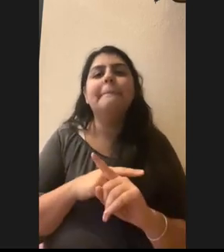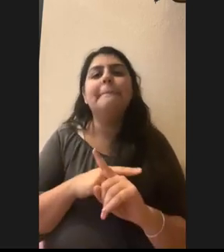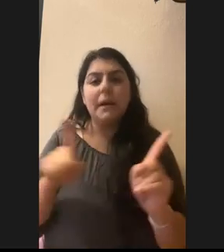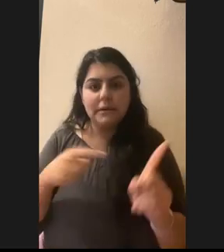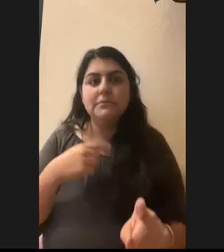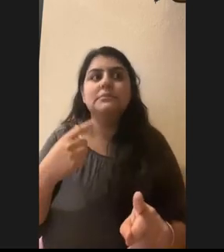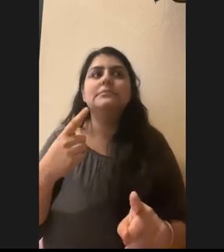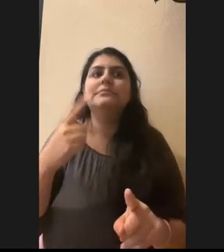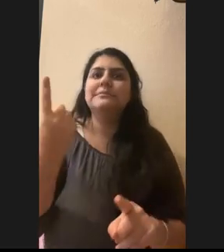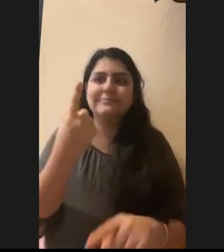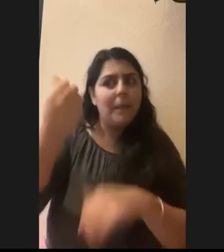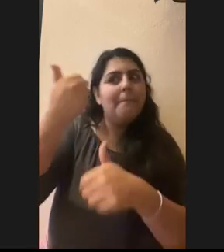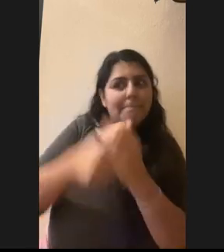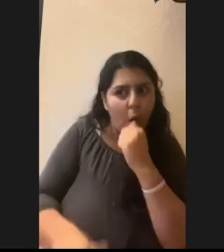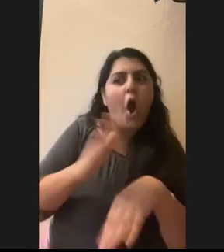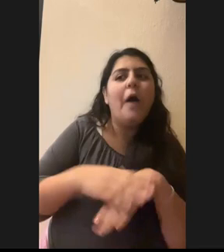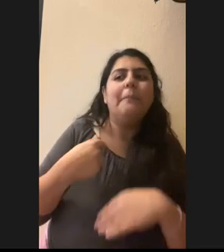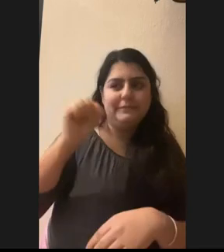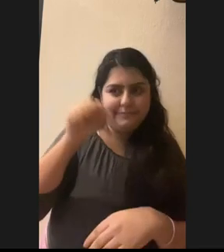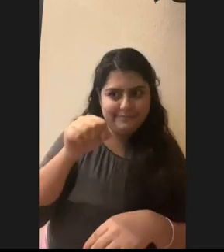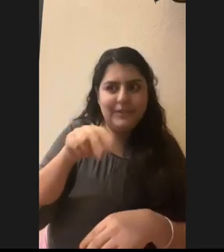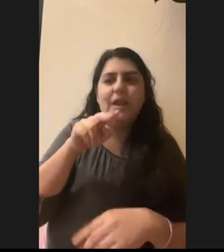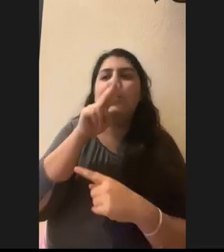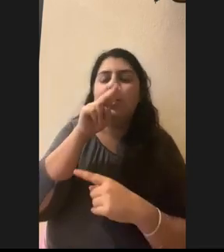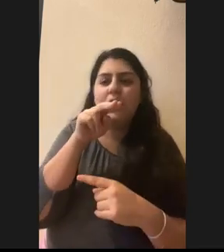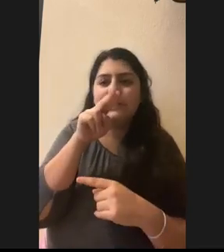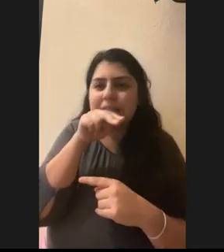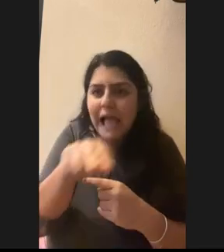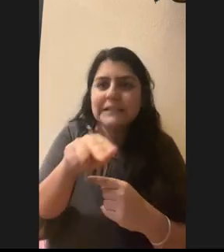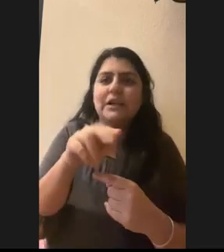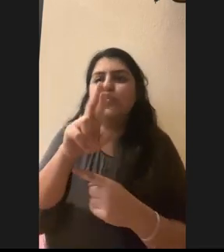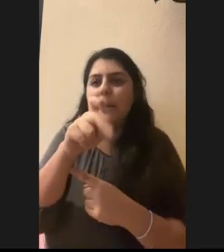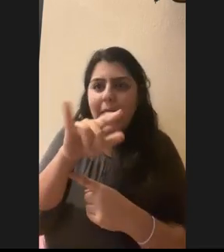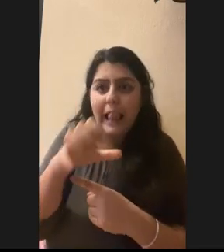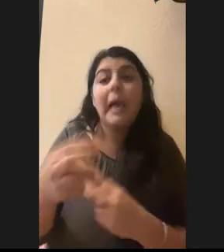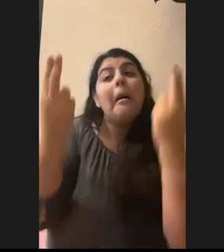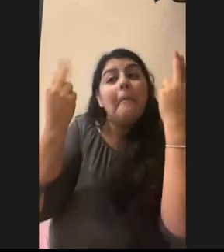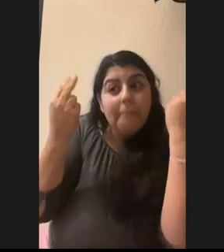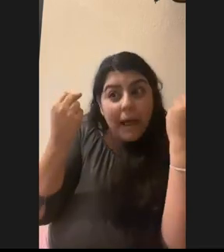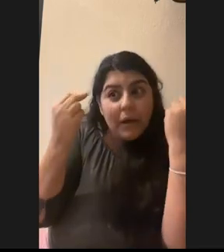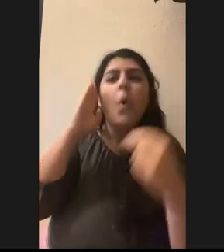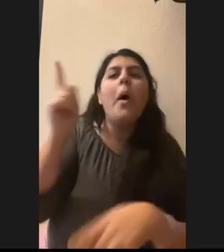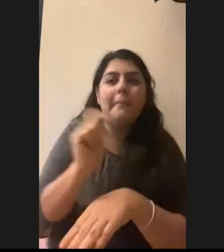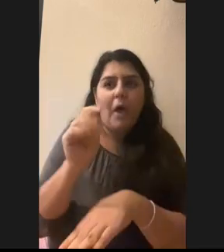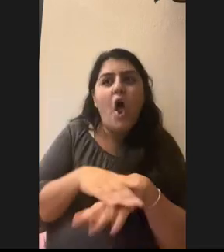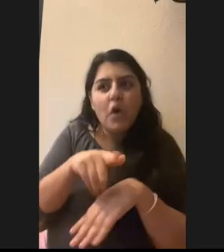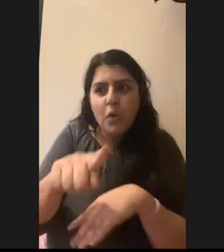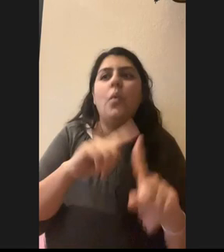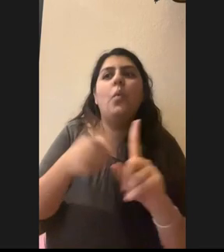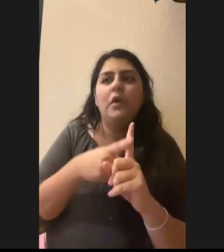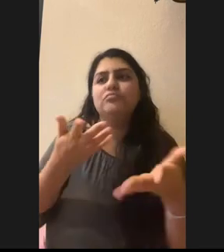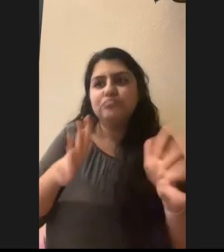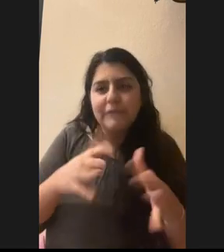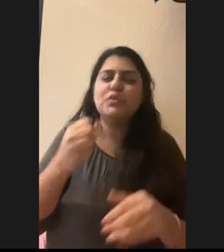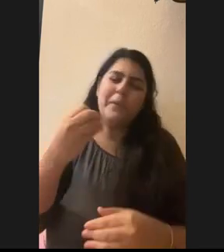hooped on by some reptiles, some snakes. They do that. Bunnies even will use the bathroom on you when they're nervous. So animals do